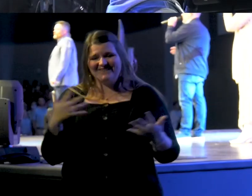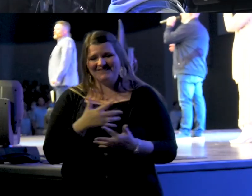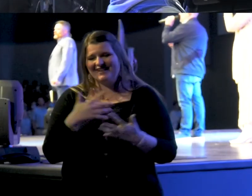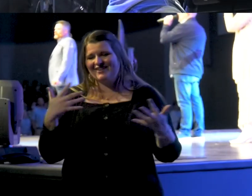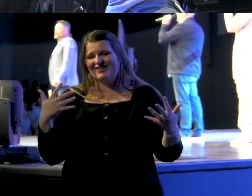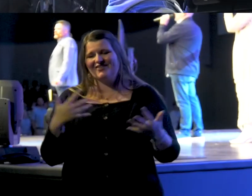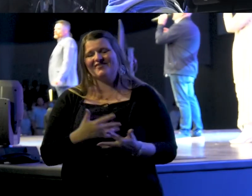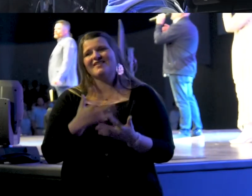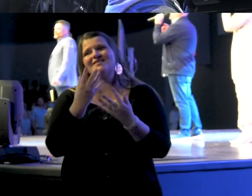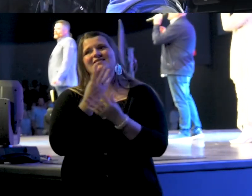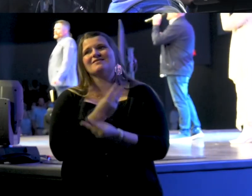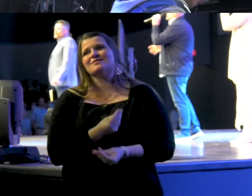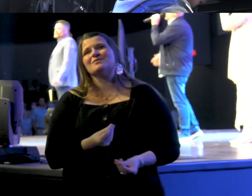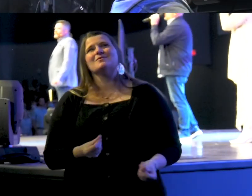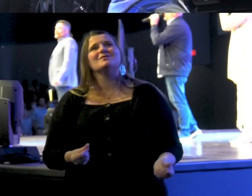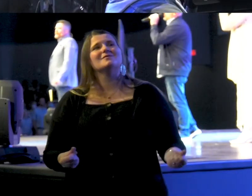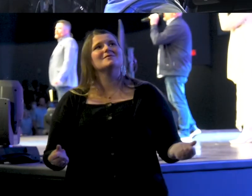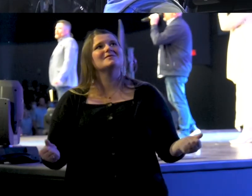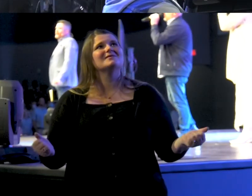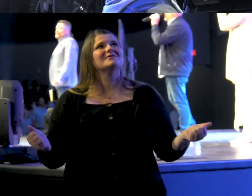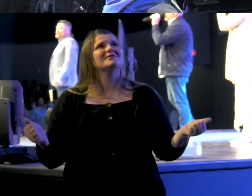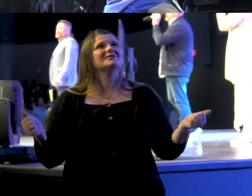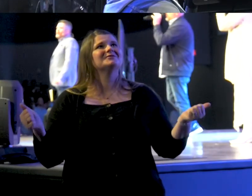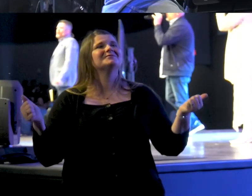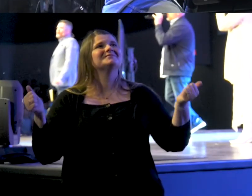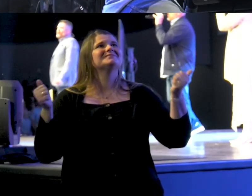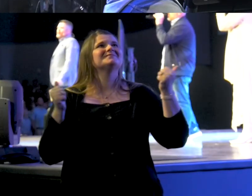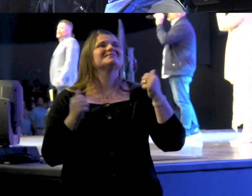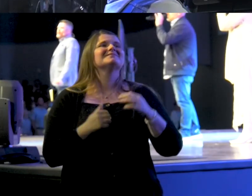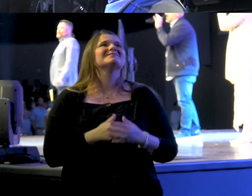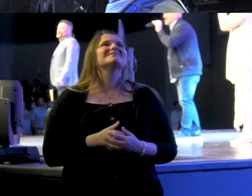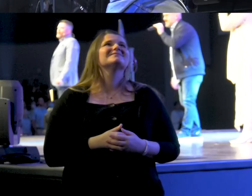all fear is gone